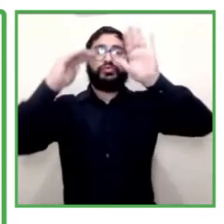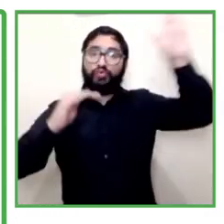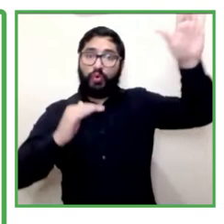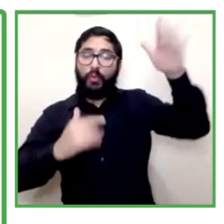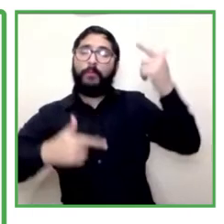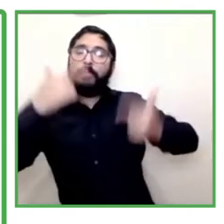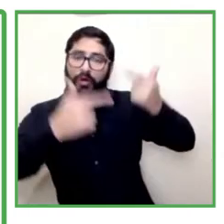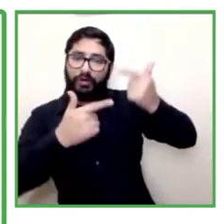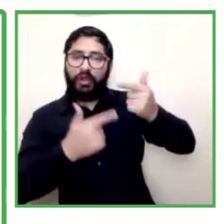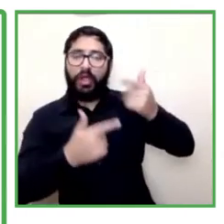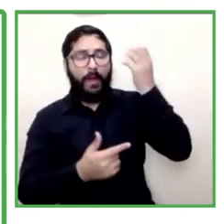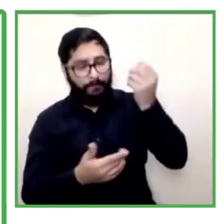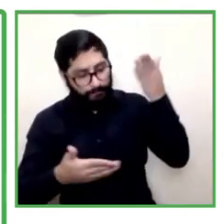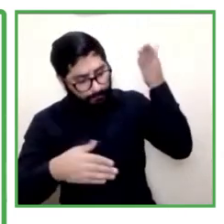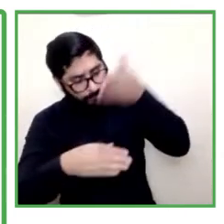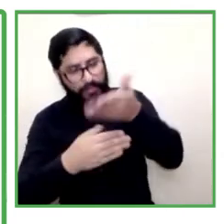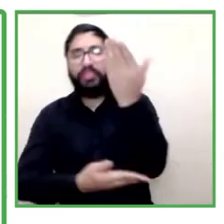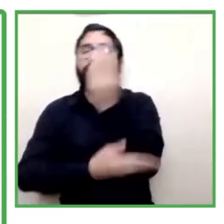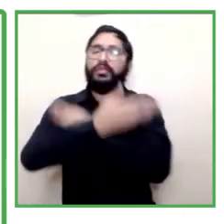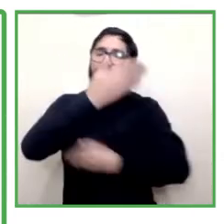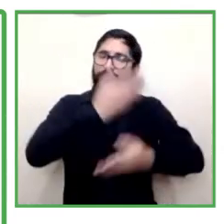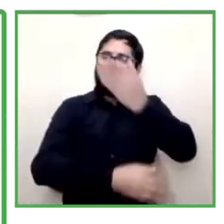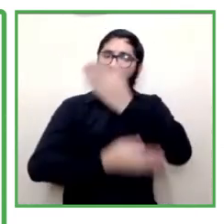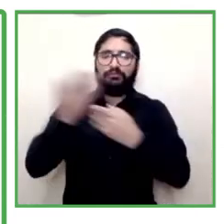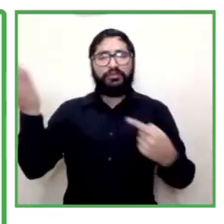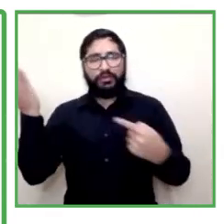disability policy